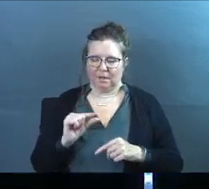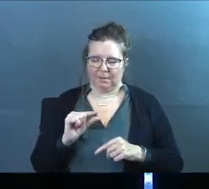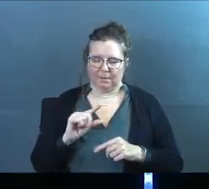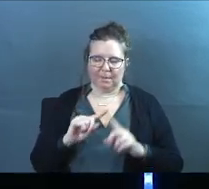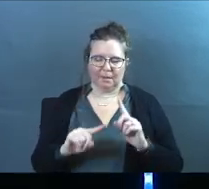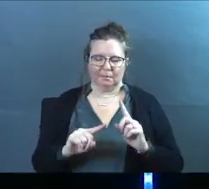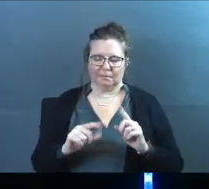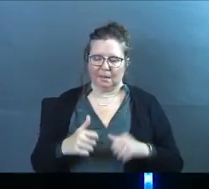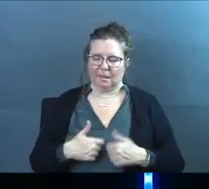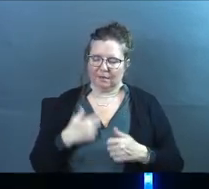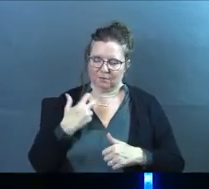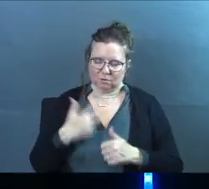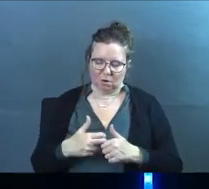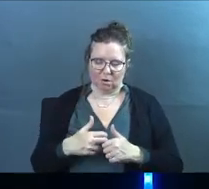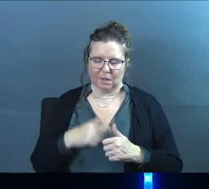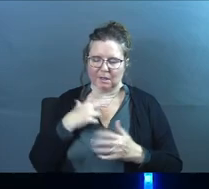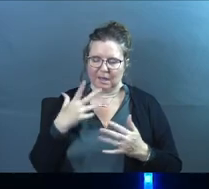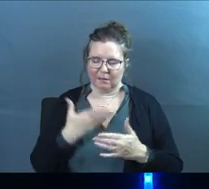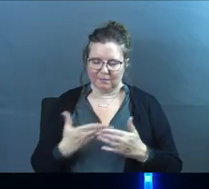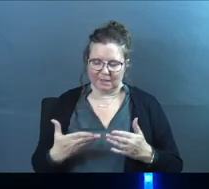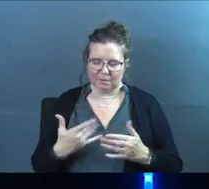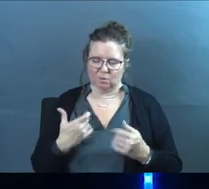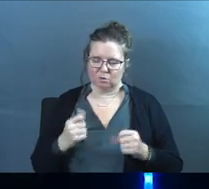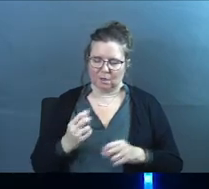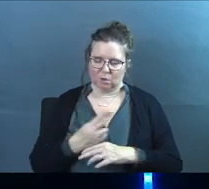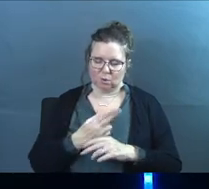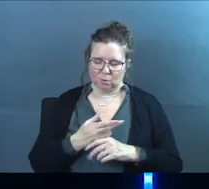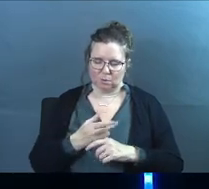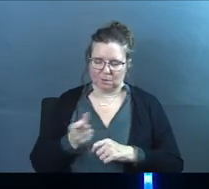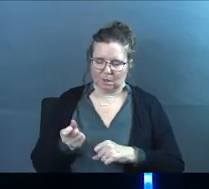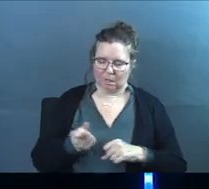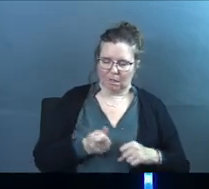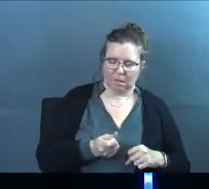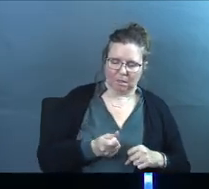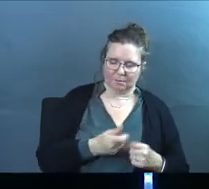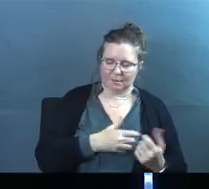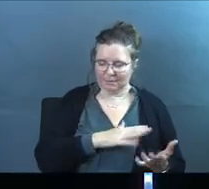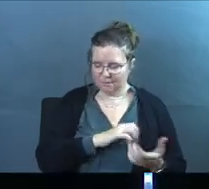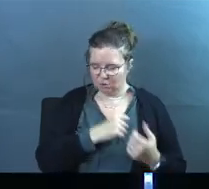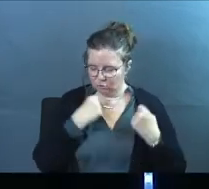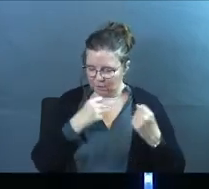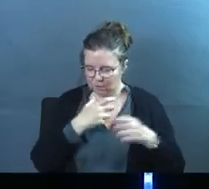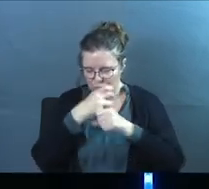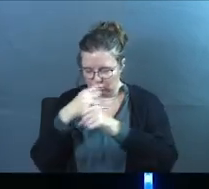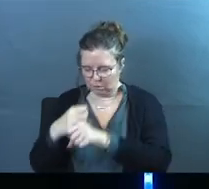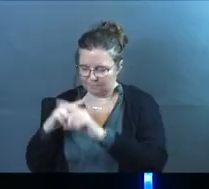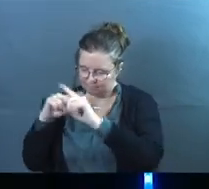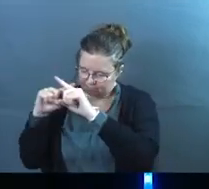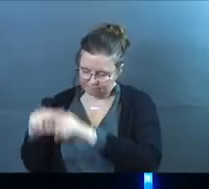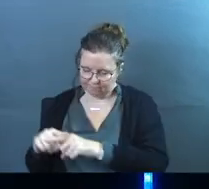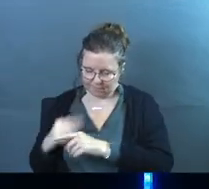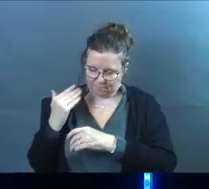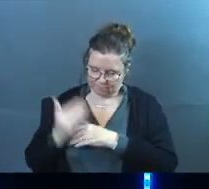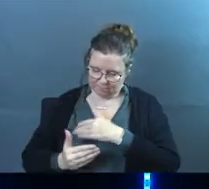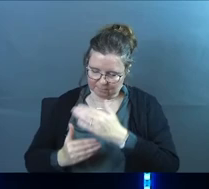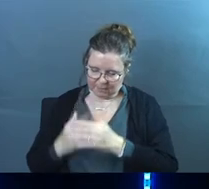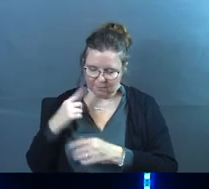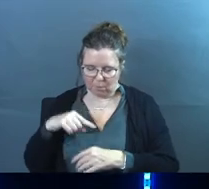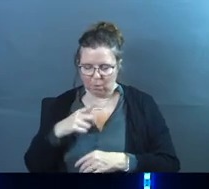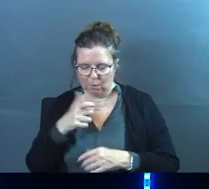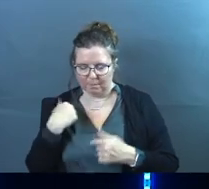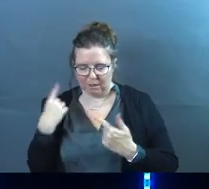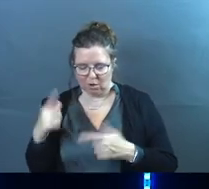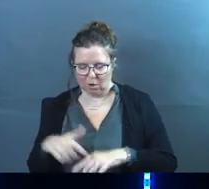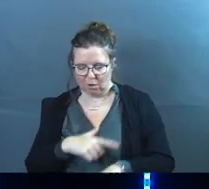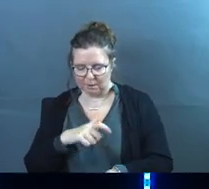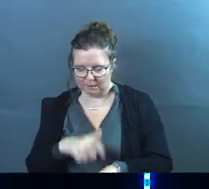a little while, but life is hard and there's a lot of things the enemy is trying to use to pull us away. Give us strength, Lord, to trust you and keep moving forward. And for those of